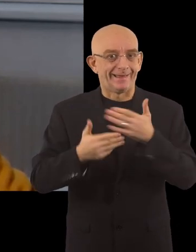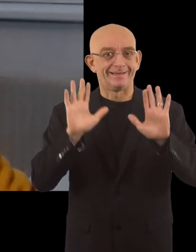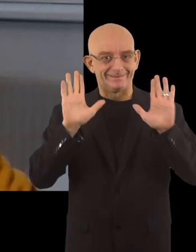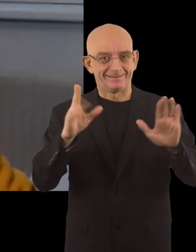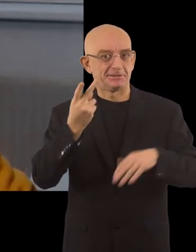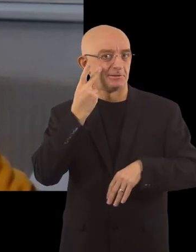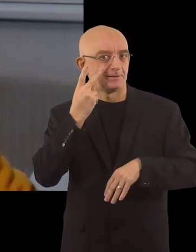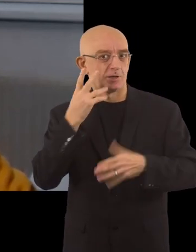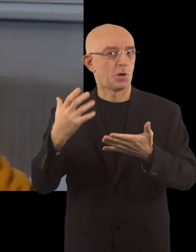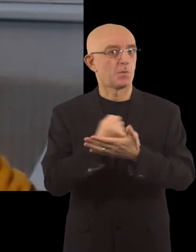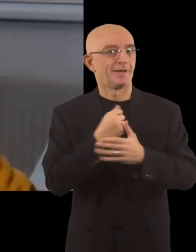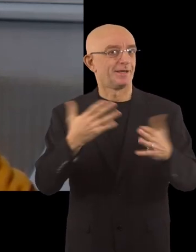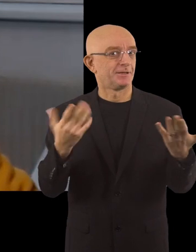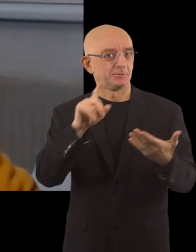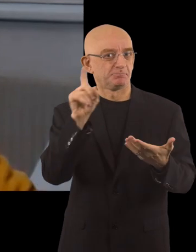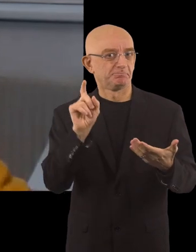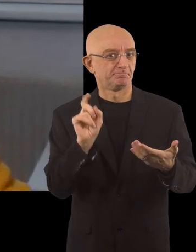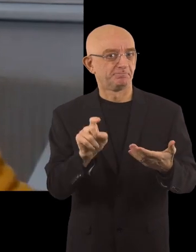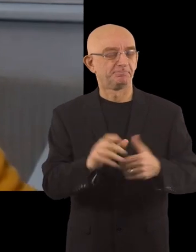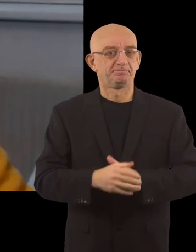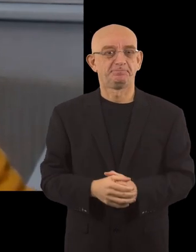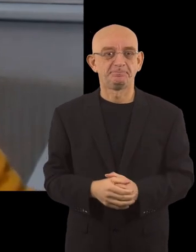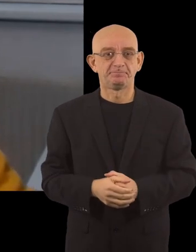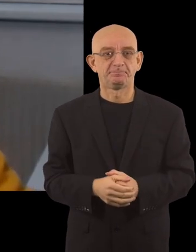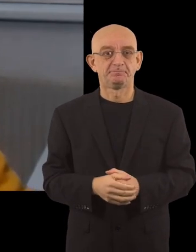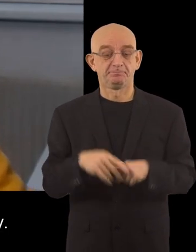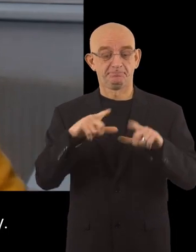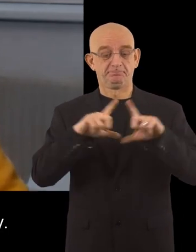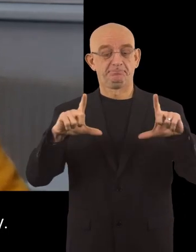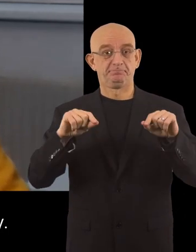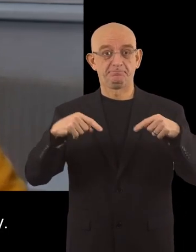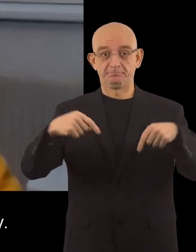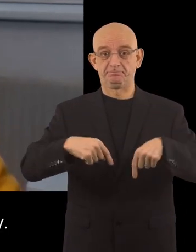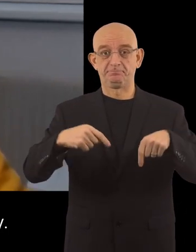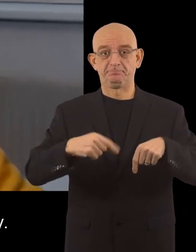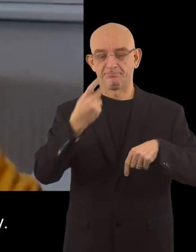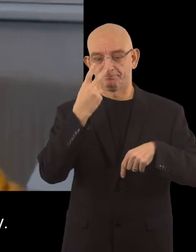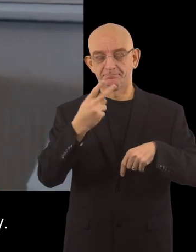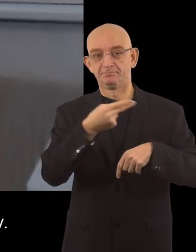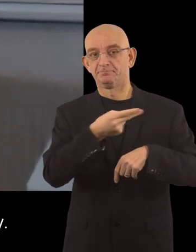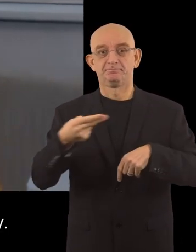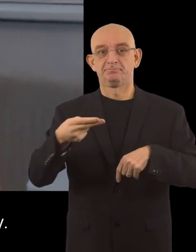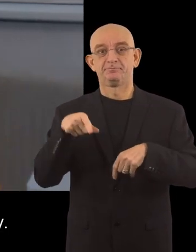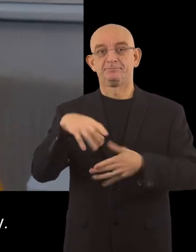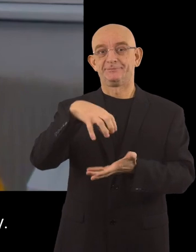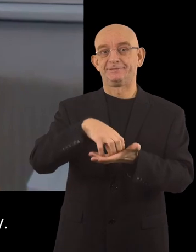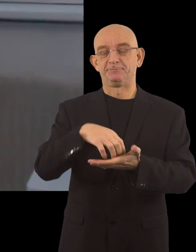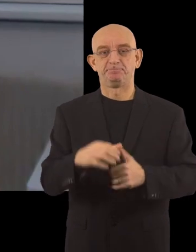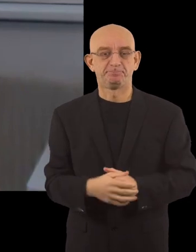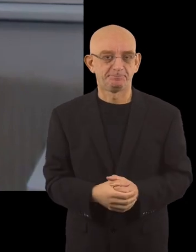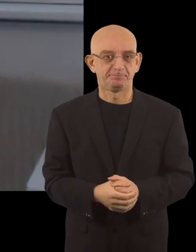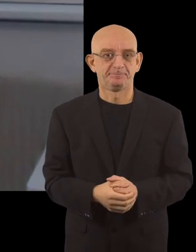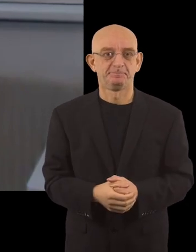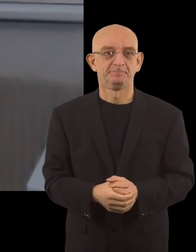So, without ado, let's take a look. I have an envelope here stating the city.